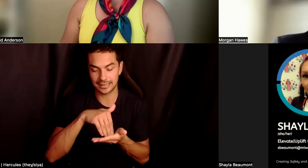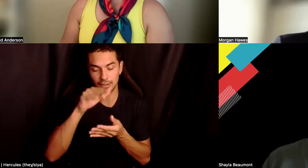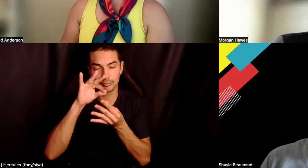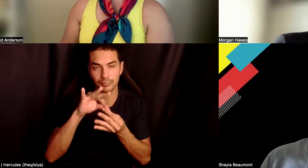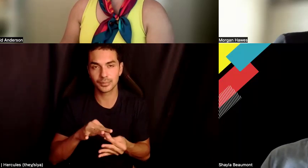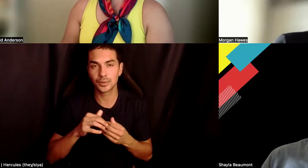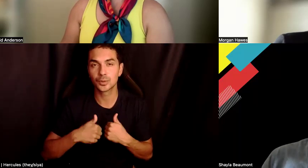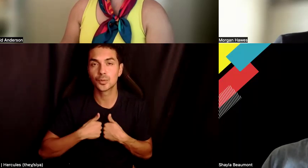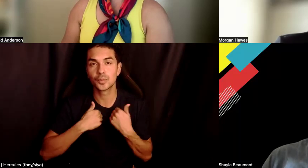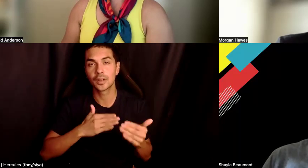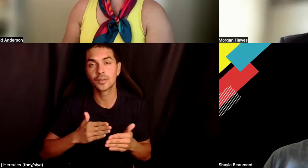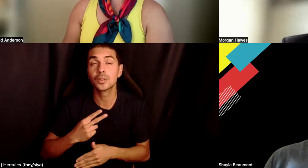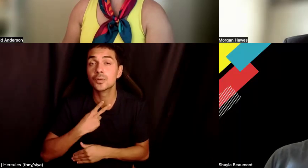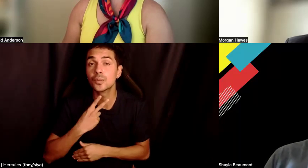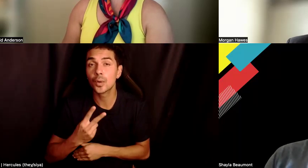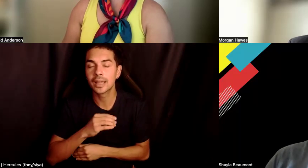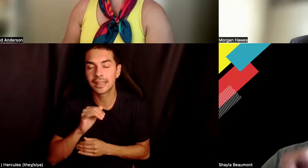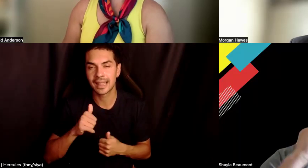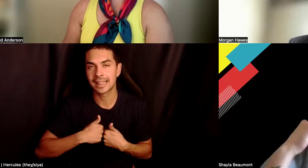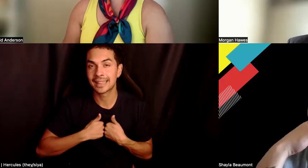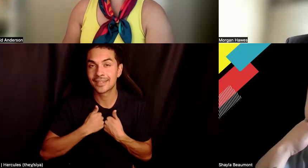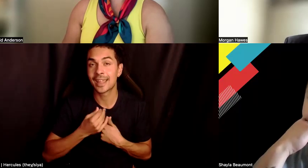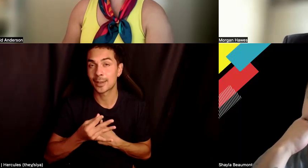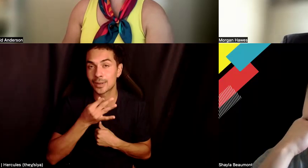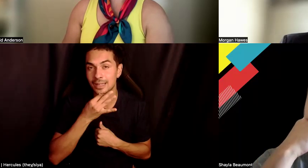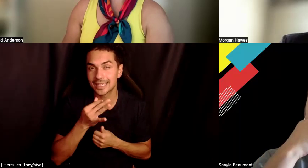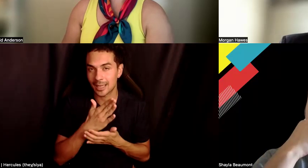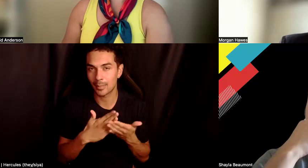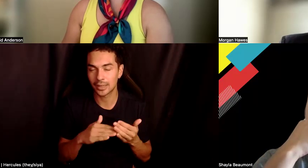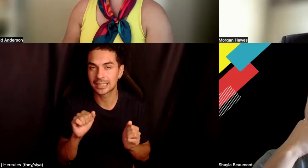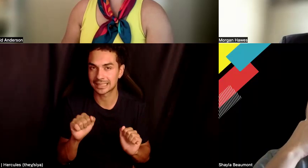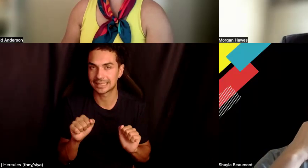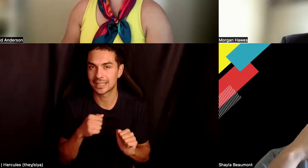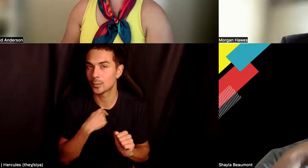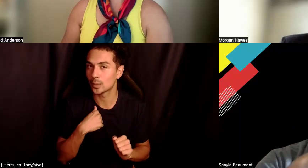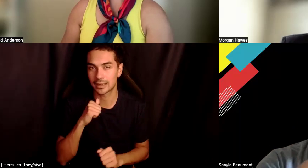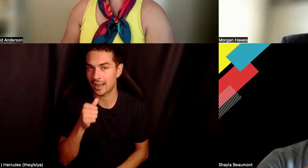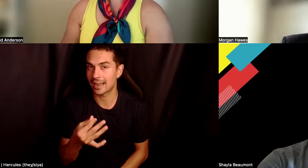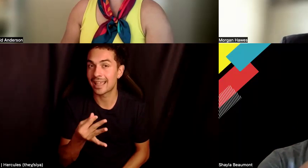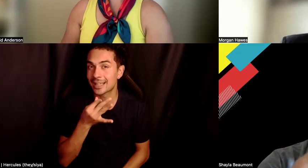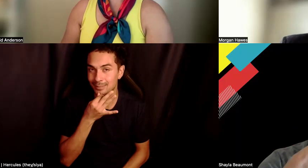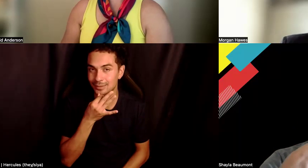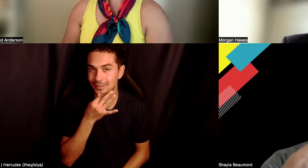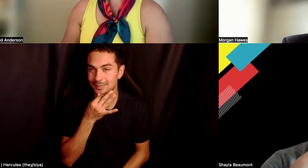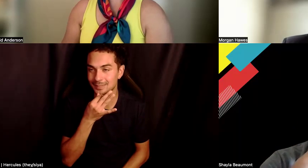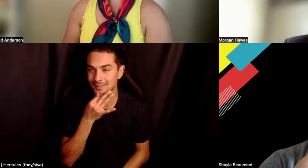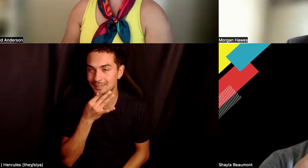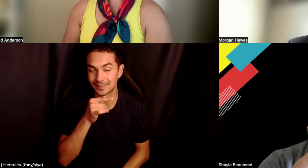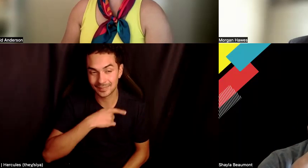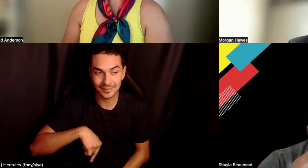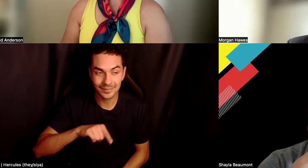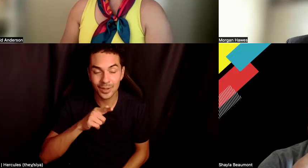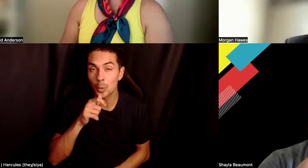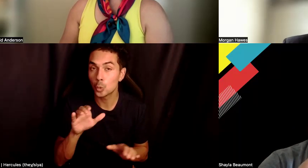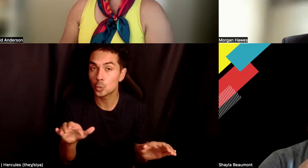voices and that lived expertise component, because we're not the experts. Like those of us who are, you know,